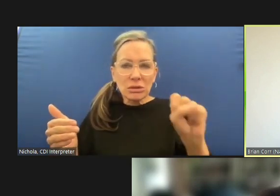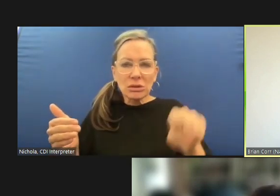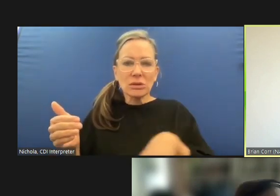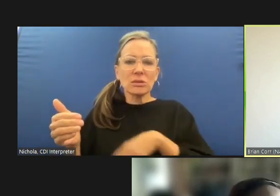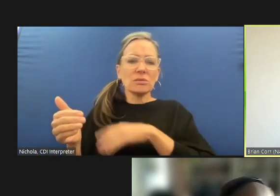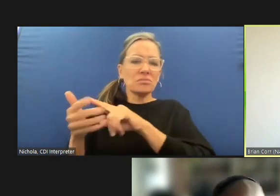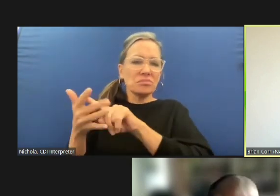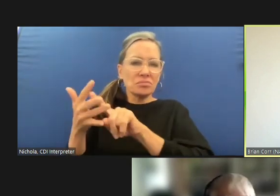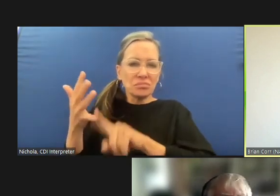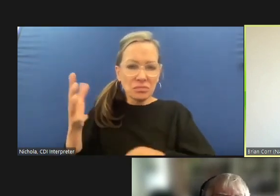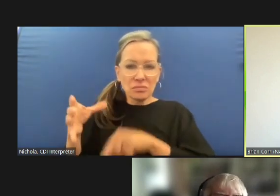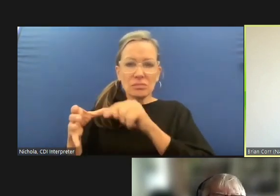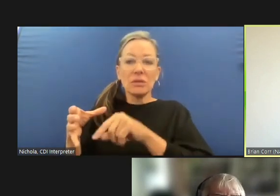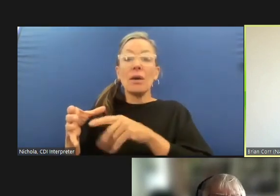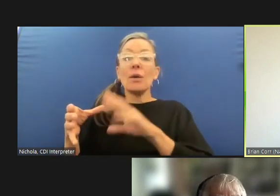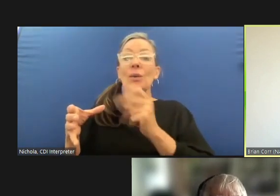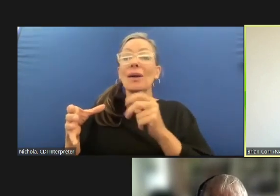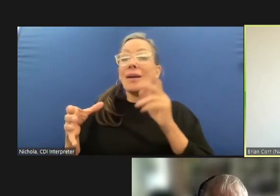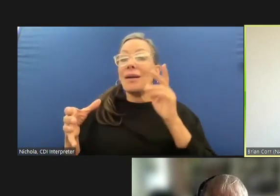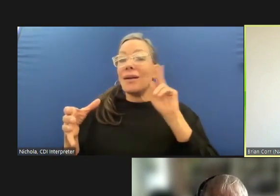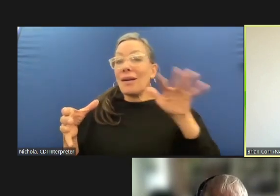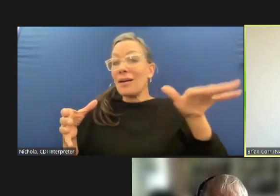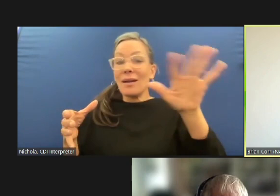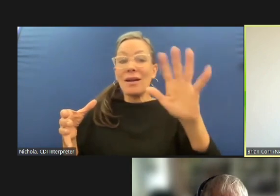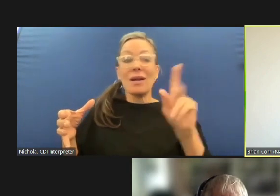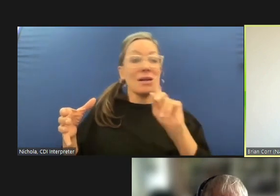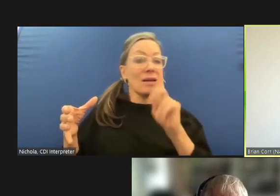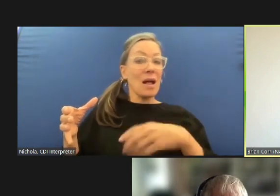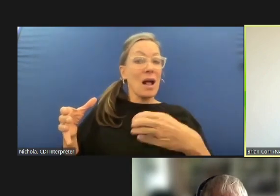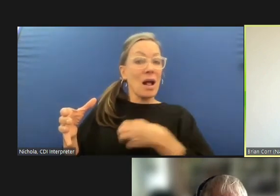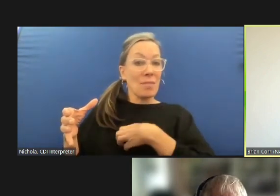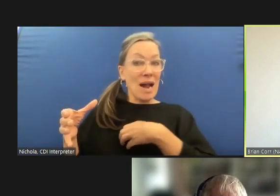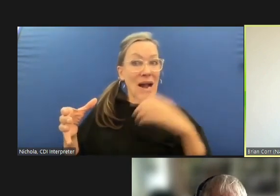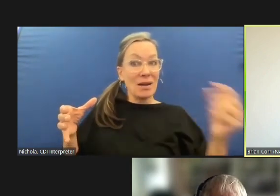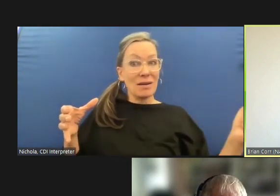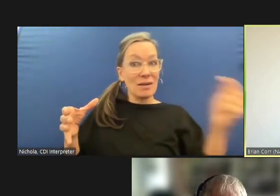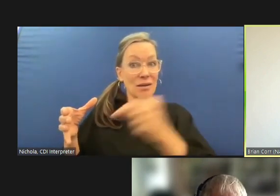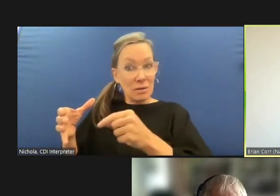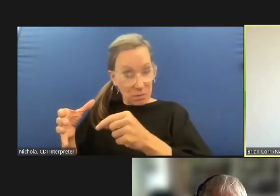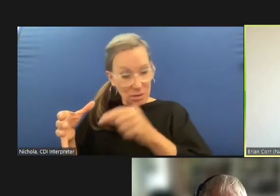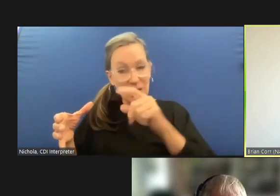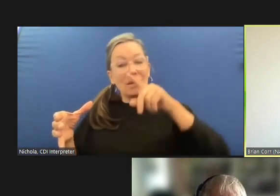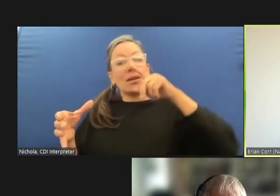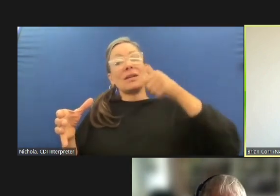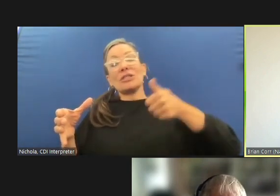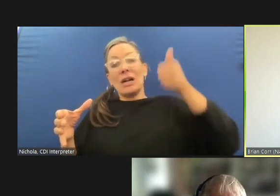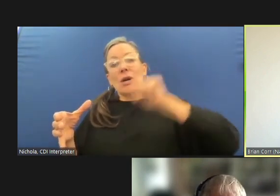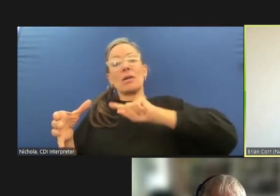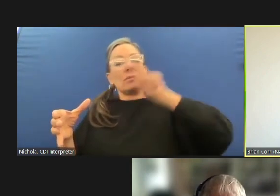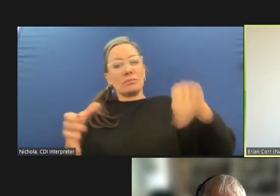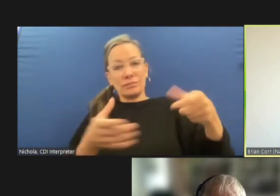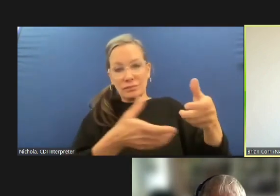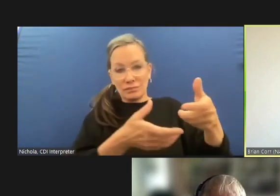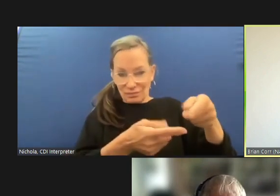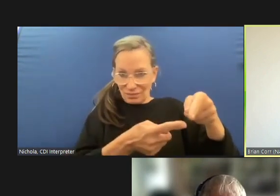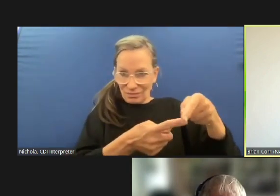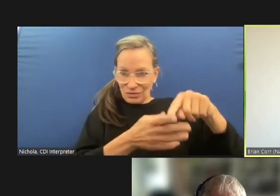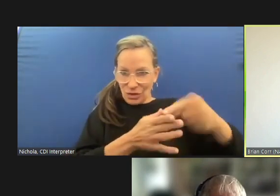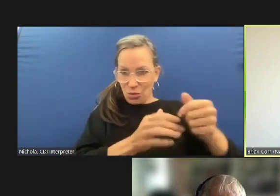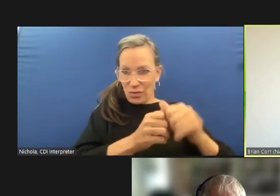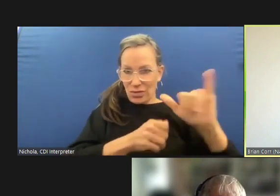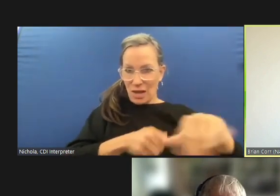inside law enforcement agency and then being able to make recommendations um for changes and so